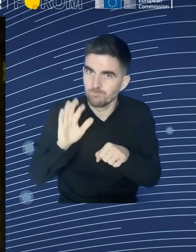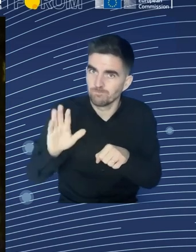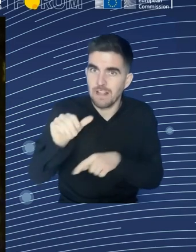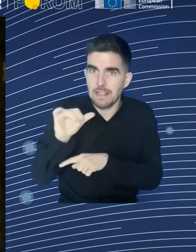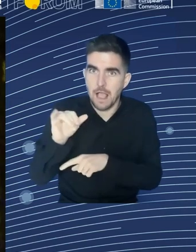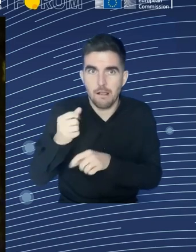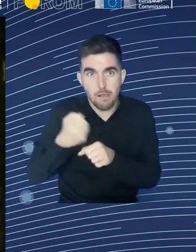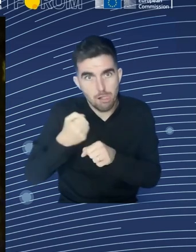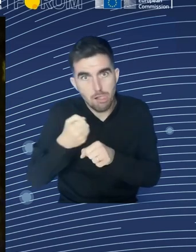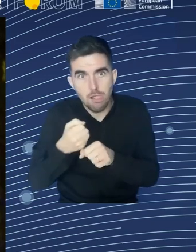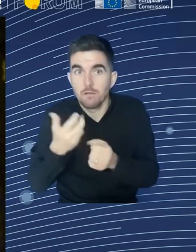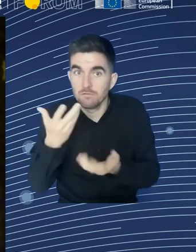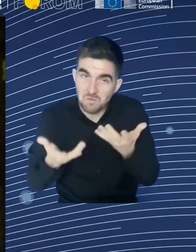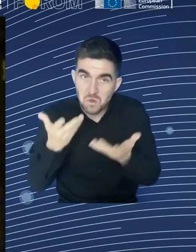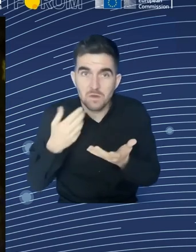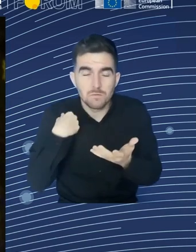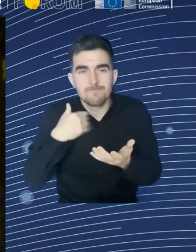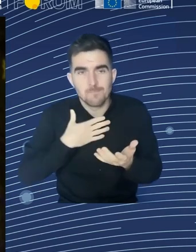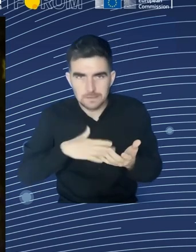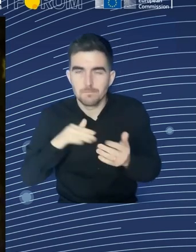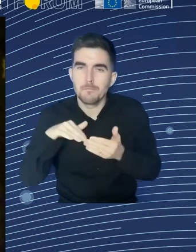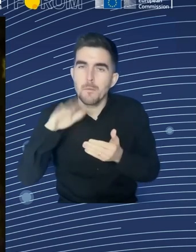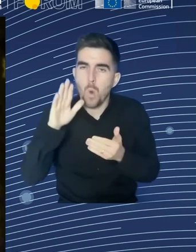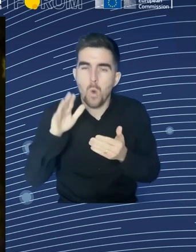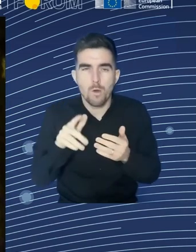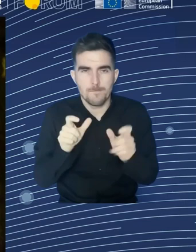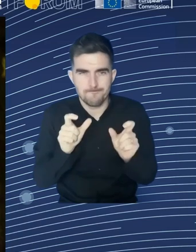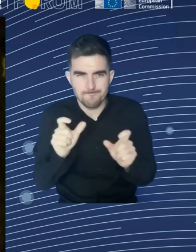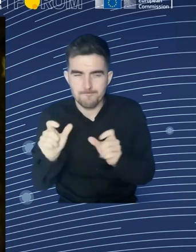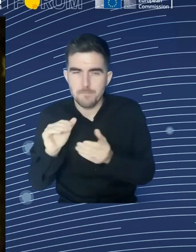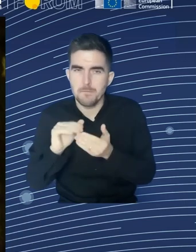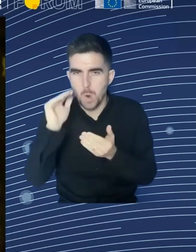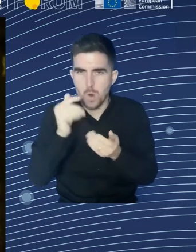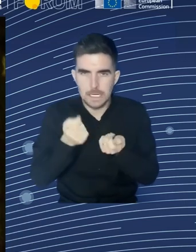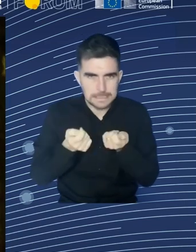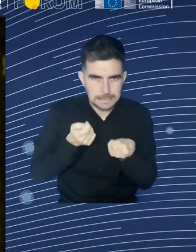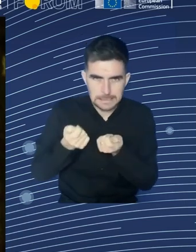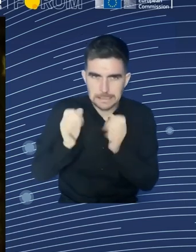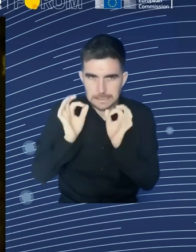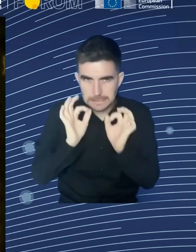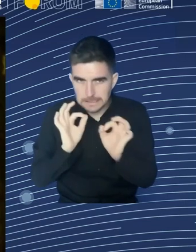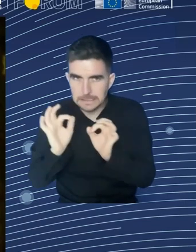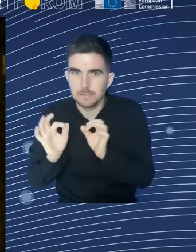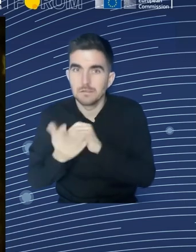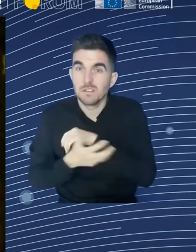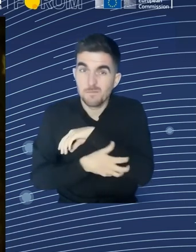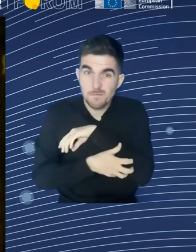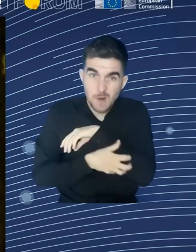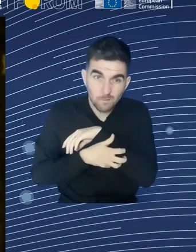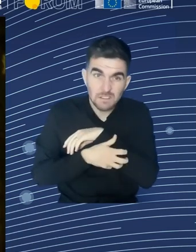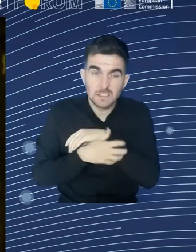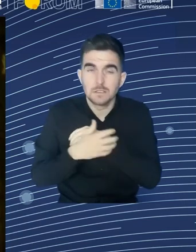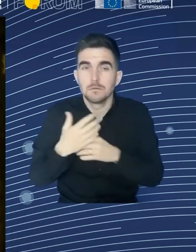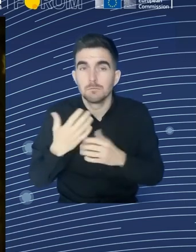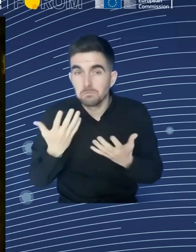And here the local and regional authorities could be very instrumental because we can have and we have strategies how